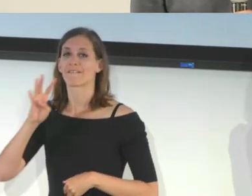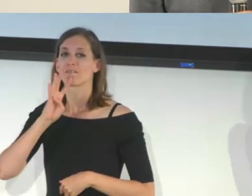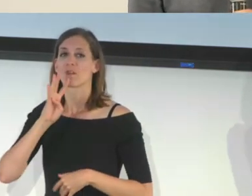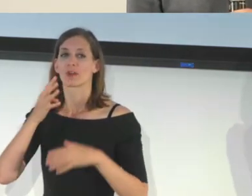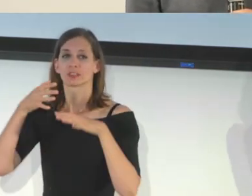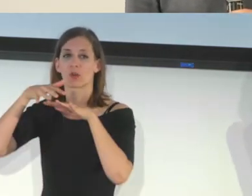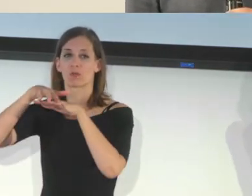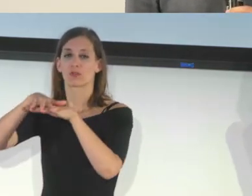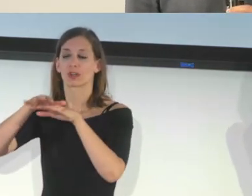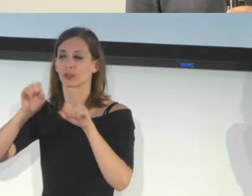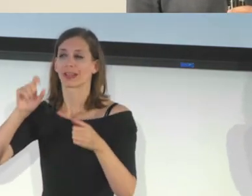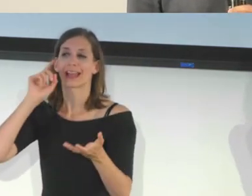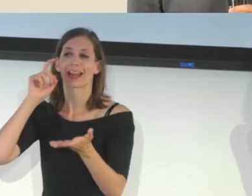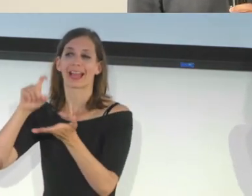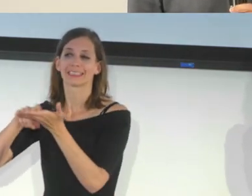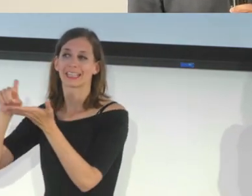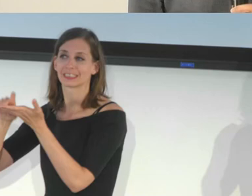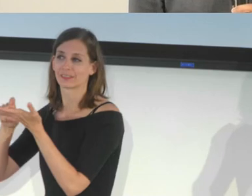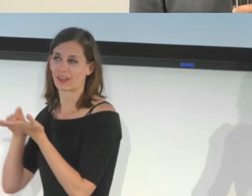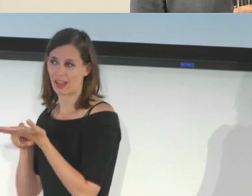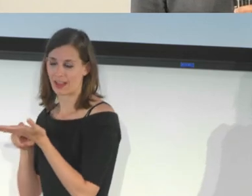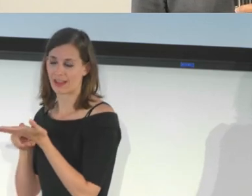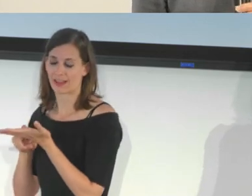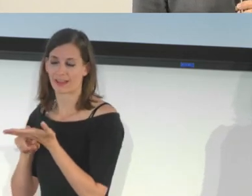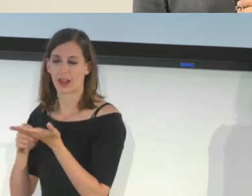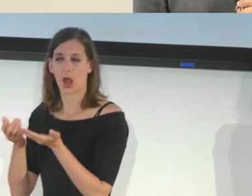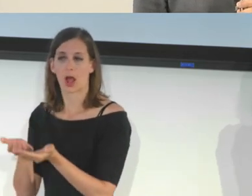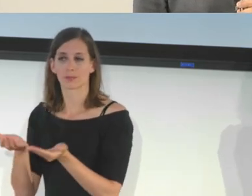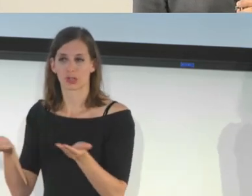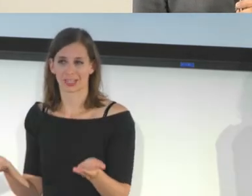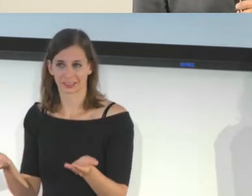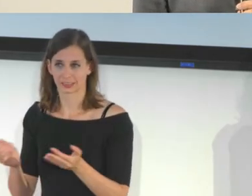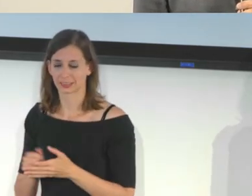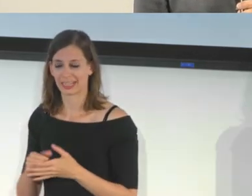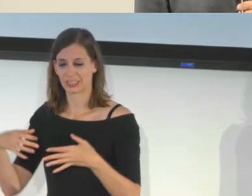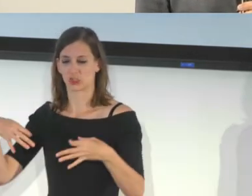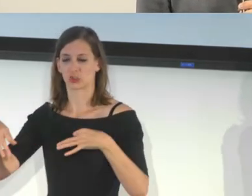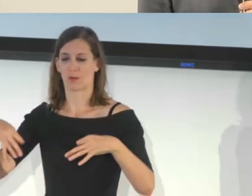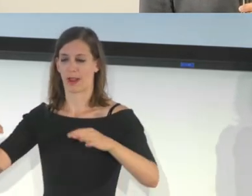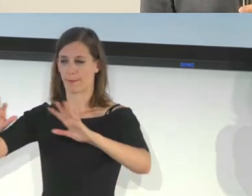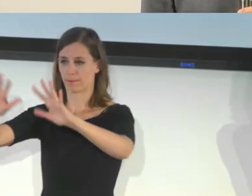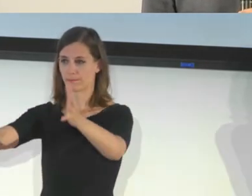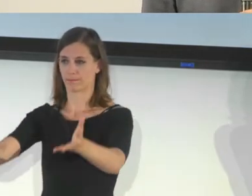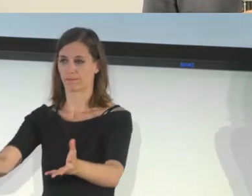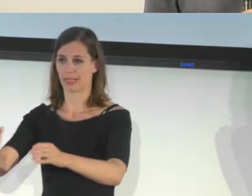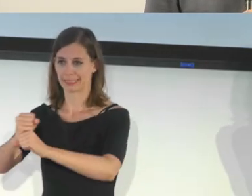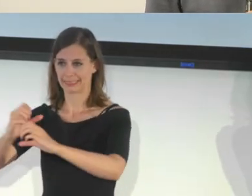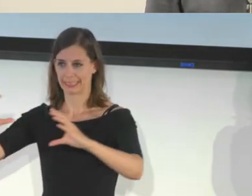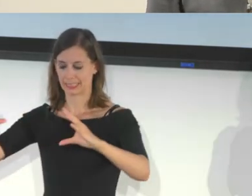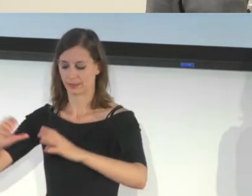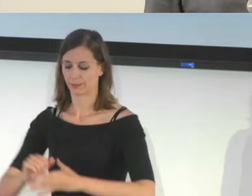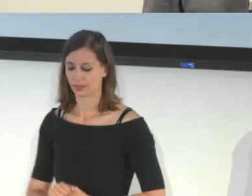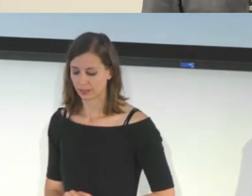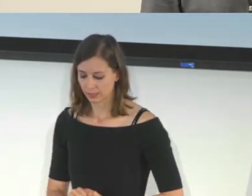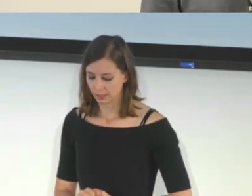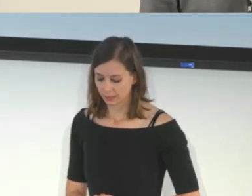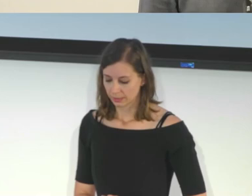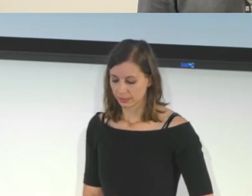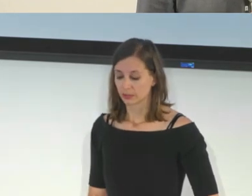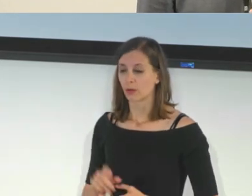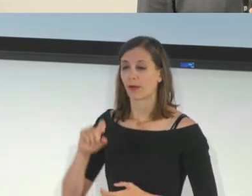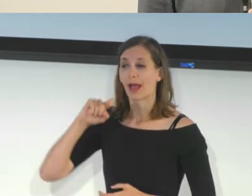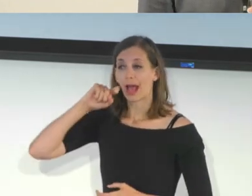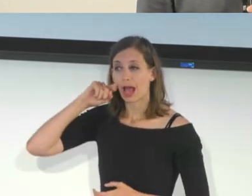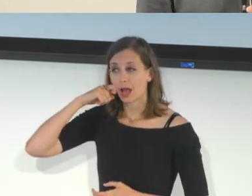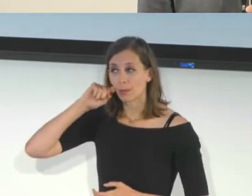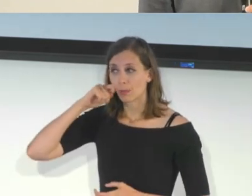in a scene and make sense of them. And so the example that Apple highlights in this video is a short, or